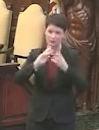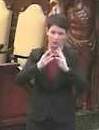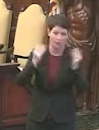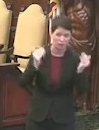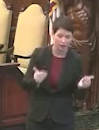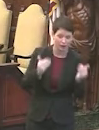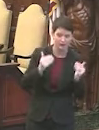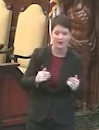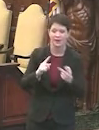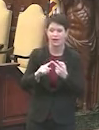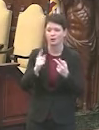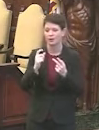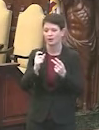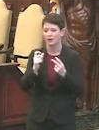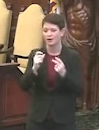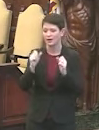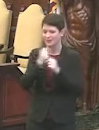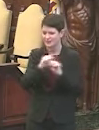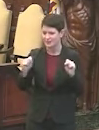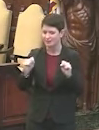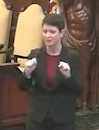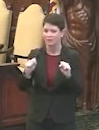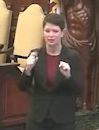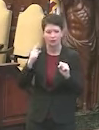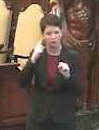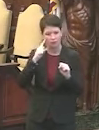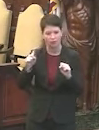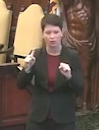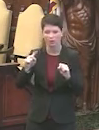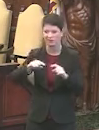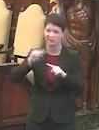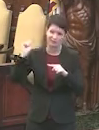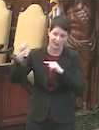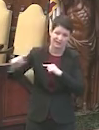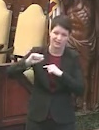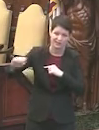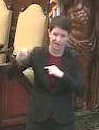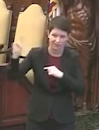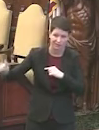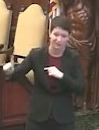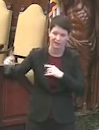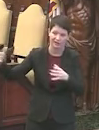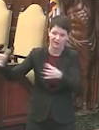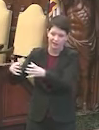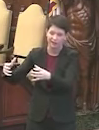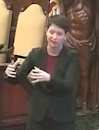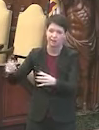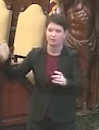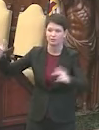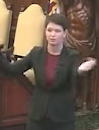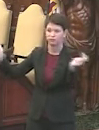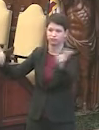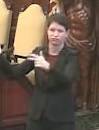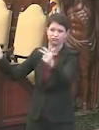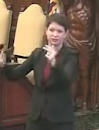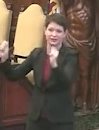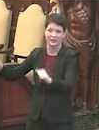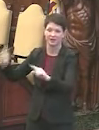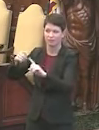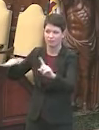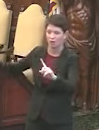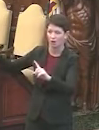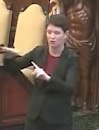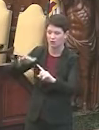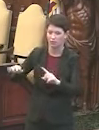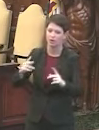right now and because the stadiums we have are one extreme part of the city that reaches more people in the suburbs than necessarily in the city. We want people